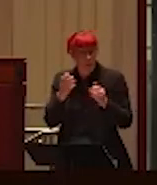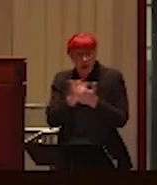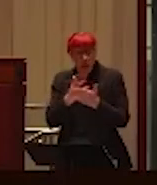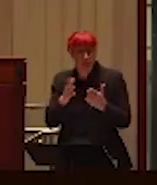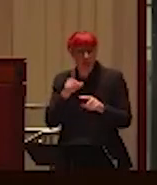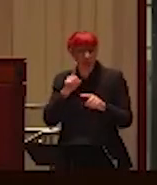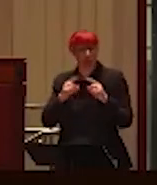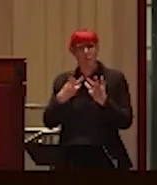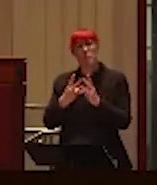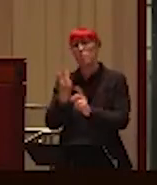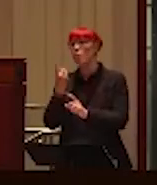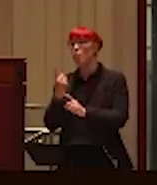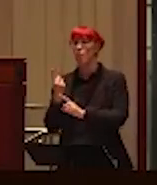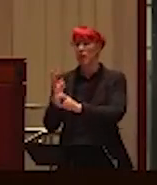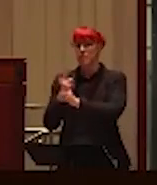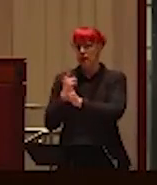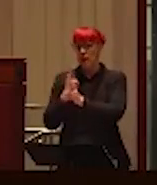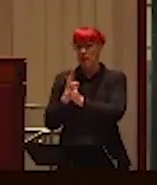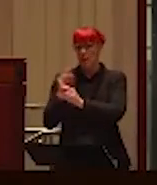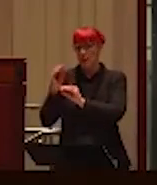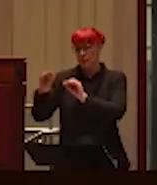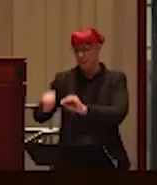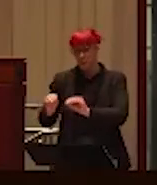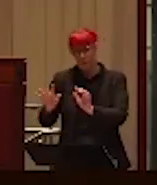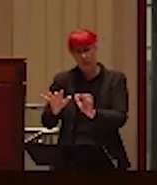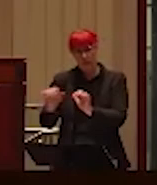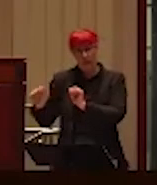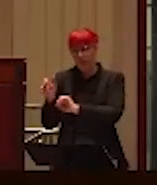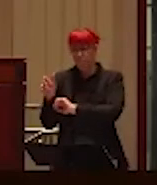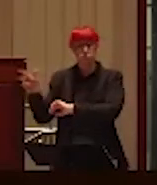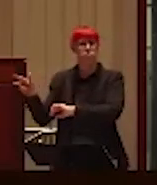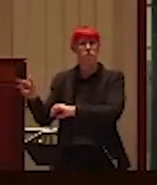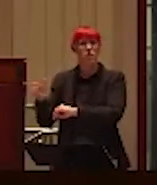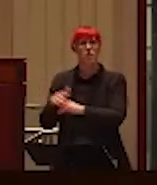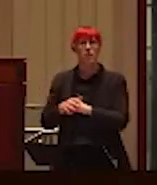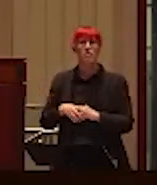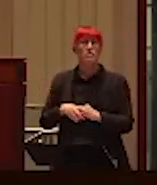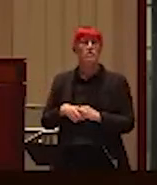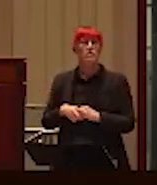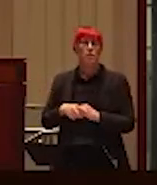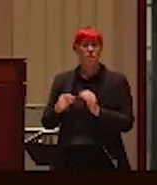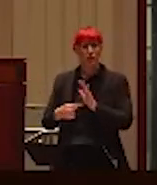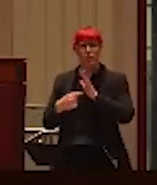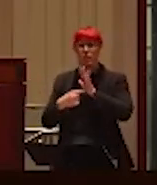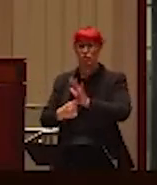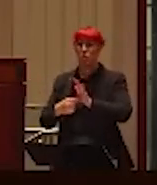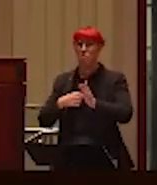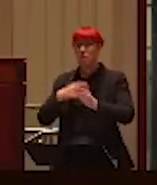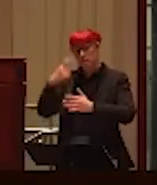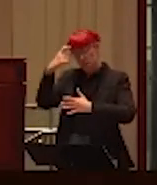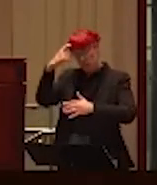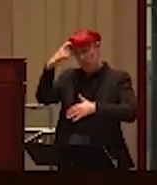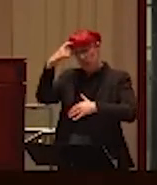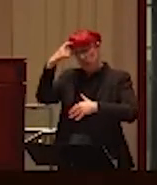like, I could take a van load of stuff, basically. And, so, this is a demonstration of how incapacitated my mind was.